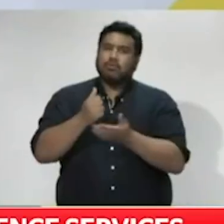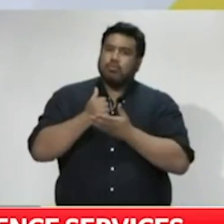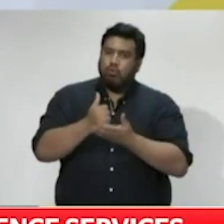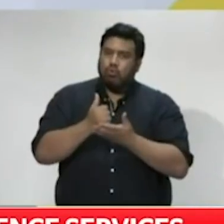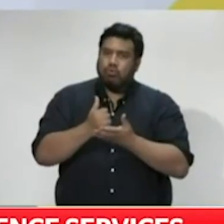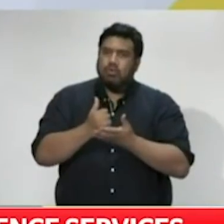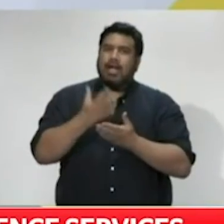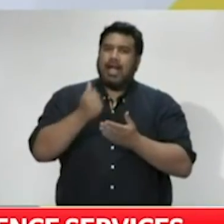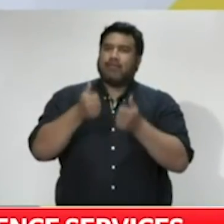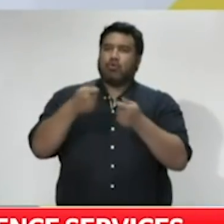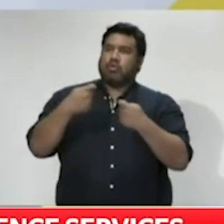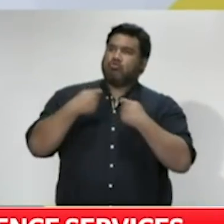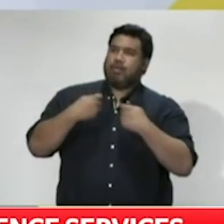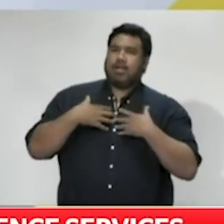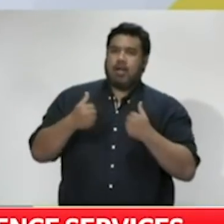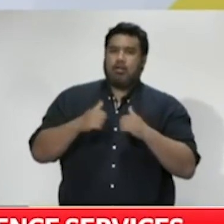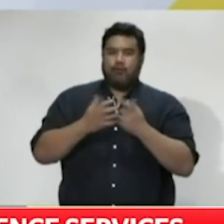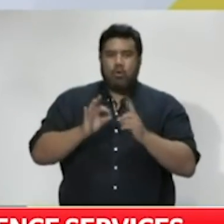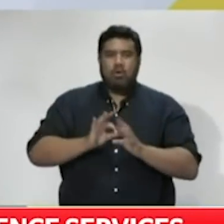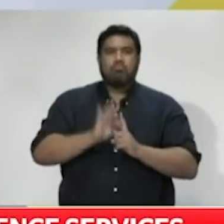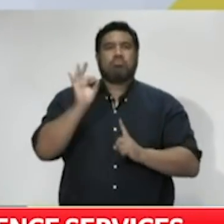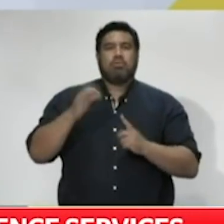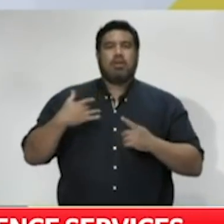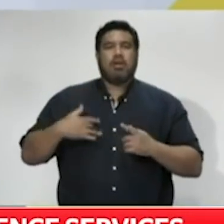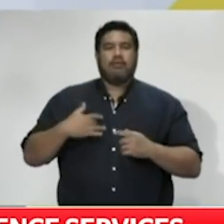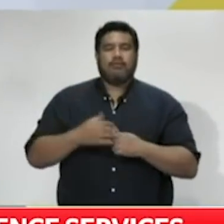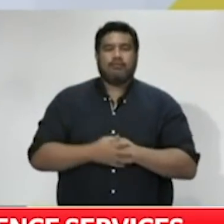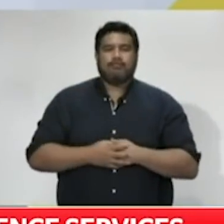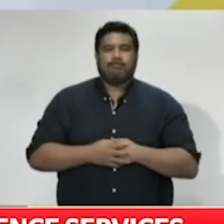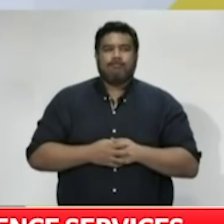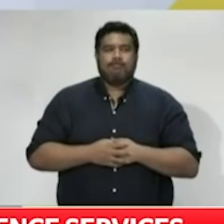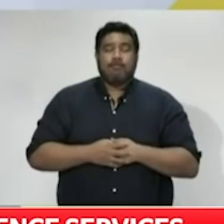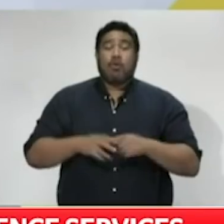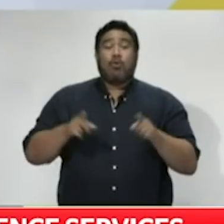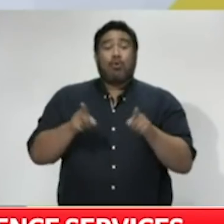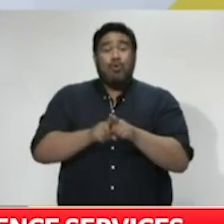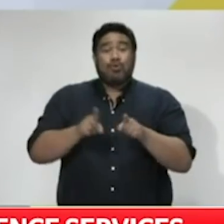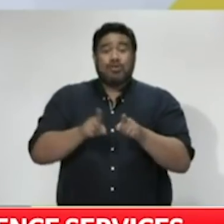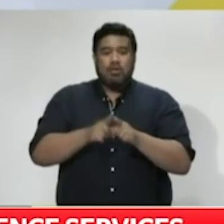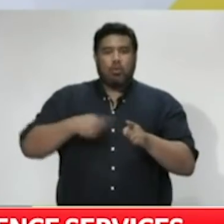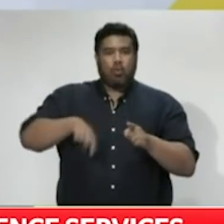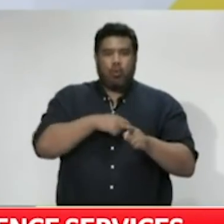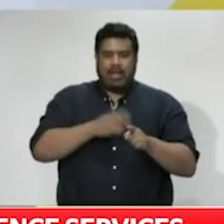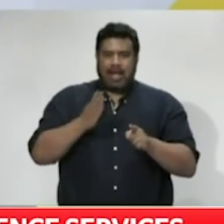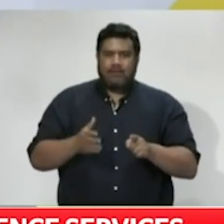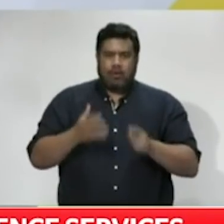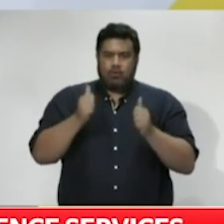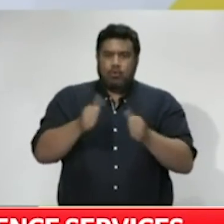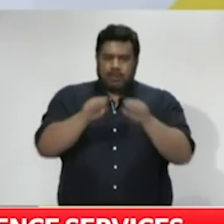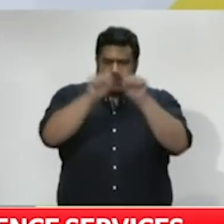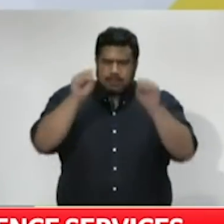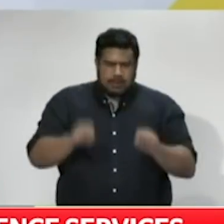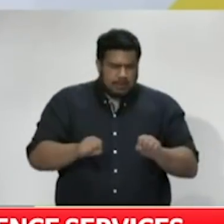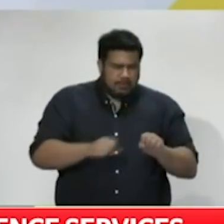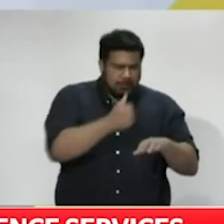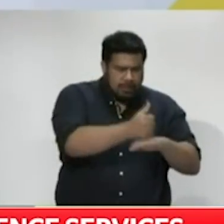In last year's budget, we talked about laying the foundations, setting up our systemic approach and making sure services